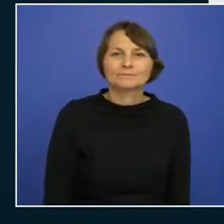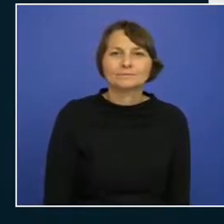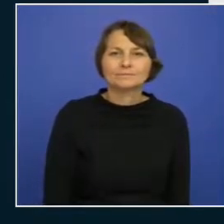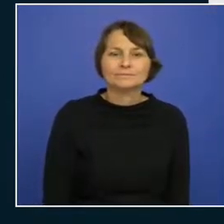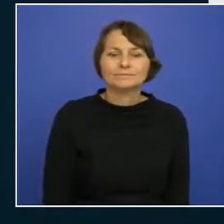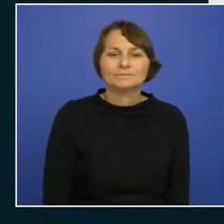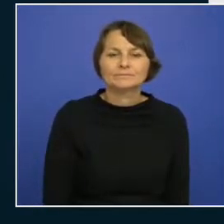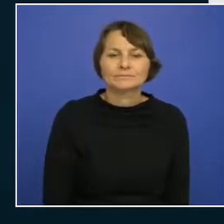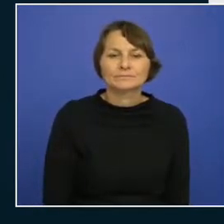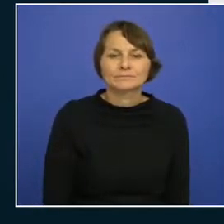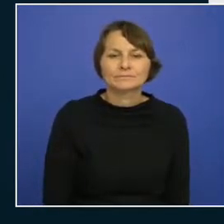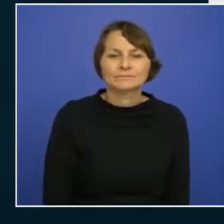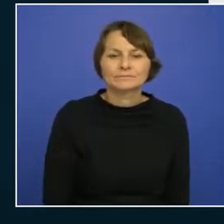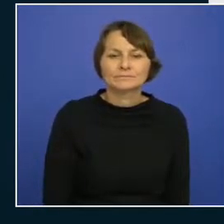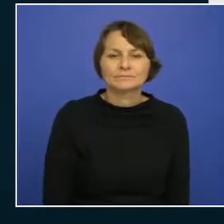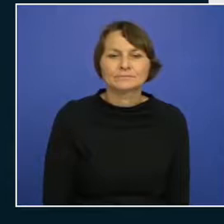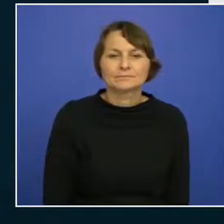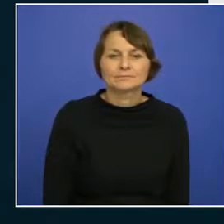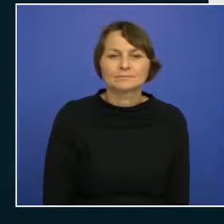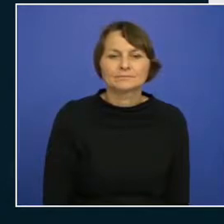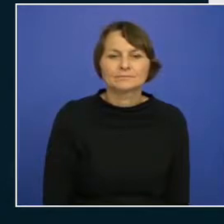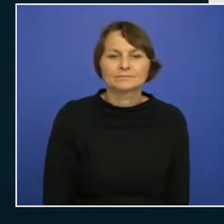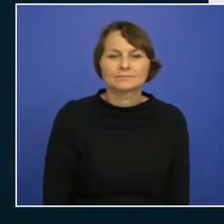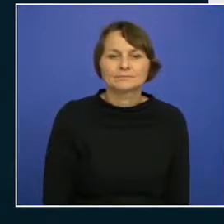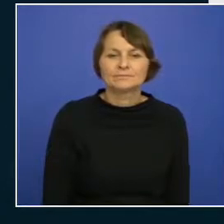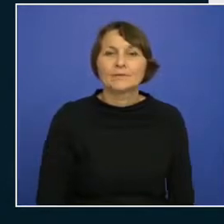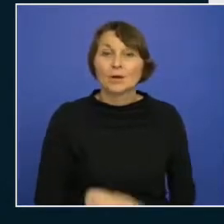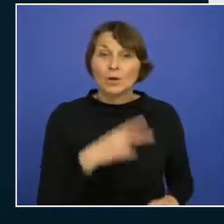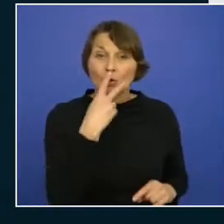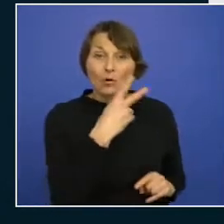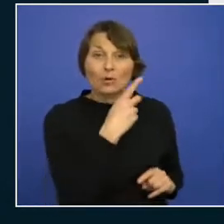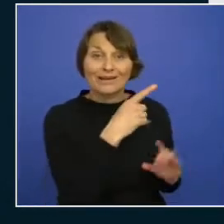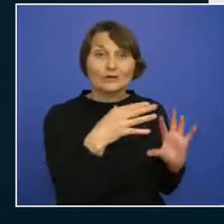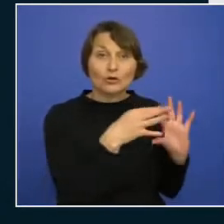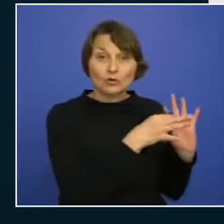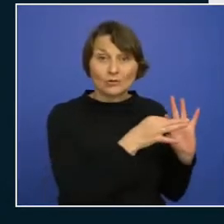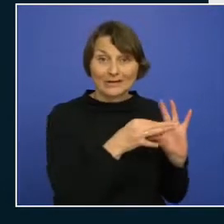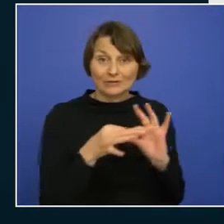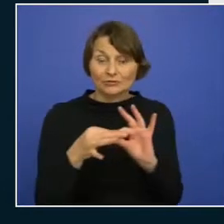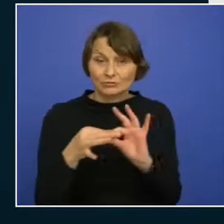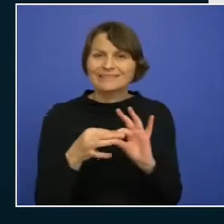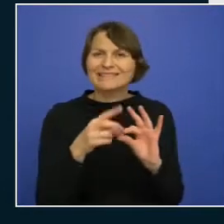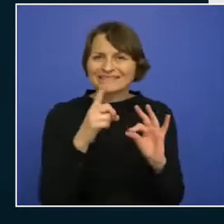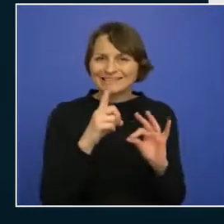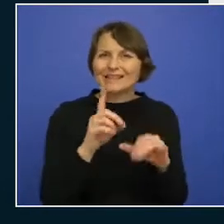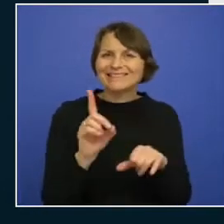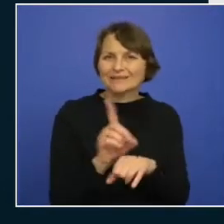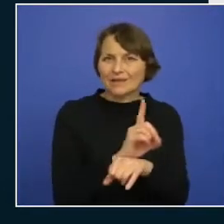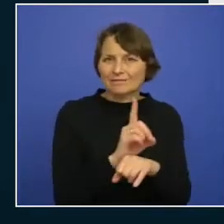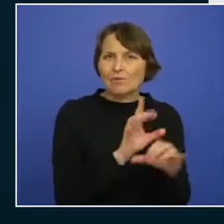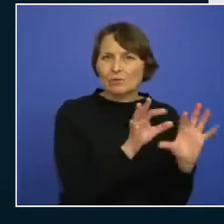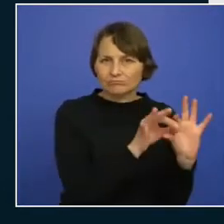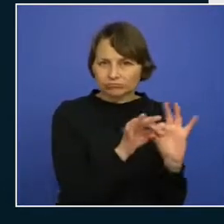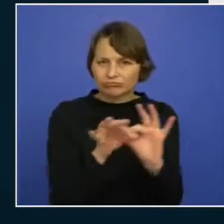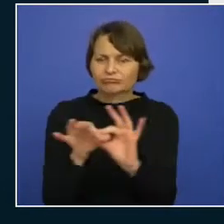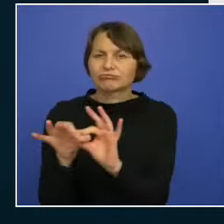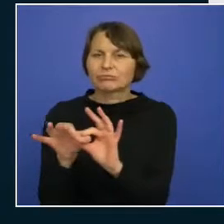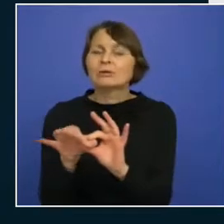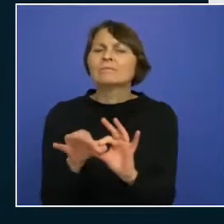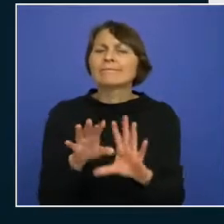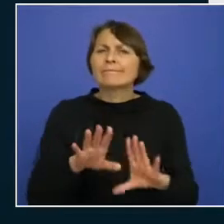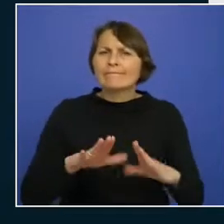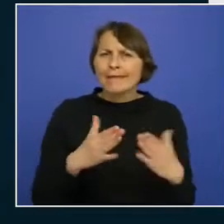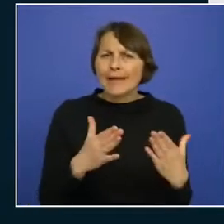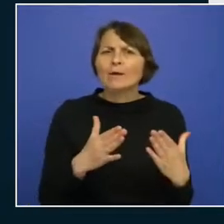come on alright and we look at the connection strings you'll see there's a default connection string that's based on a key vault